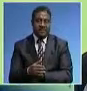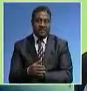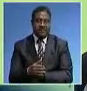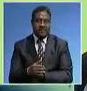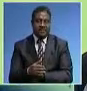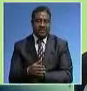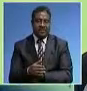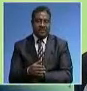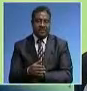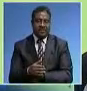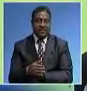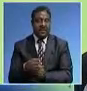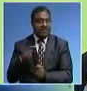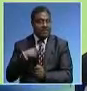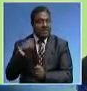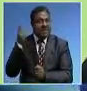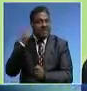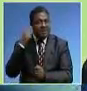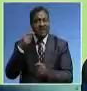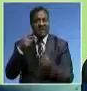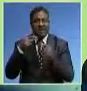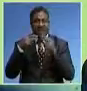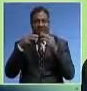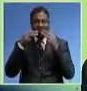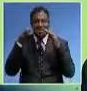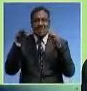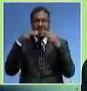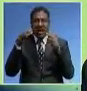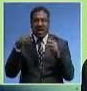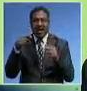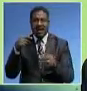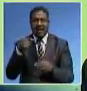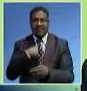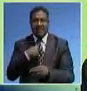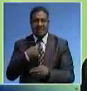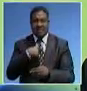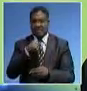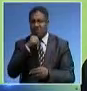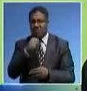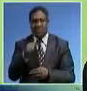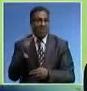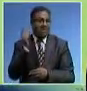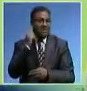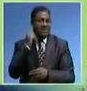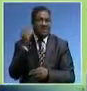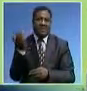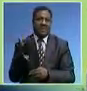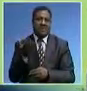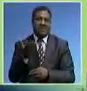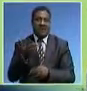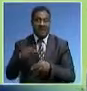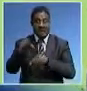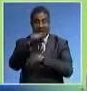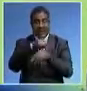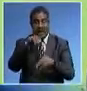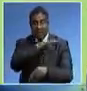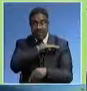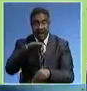from the press, but I have not yet heard of any senior member of the party